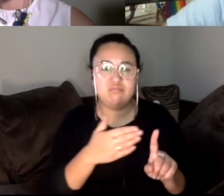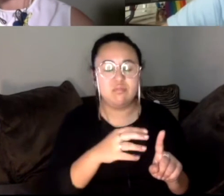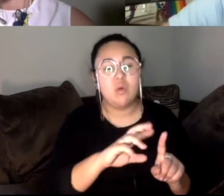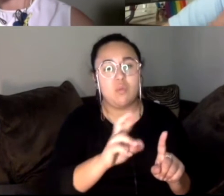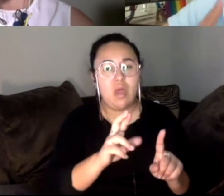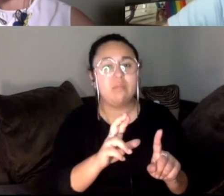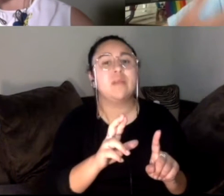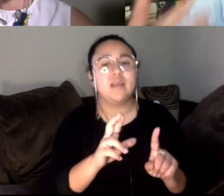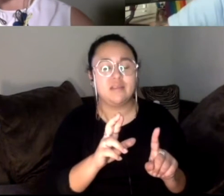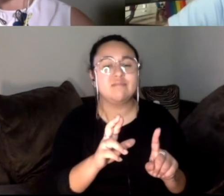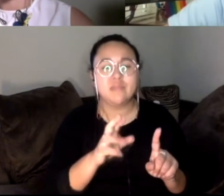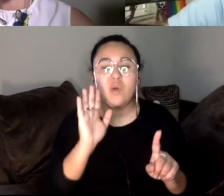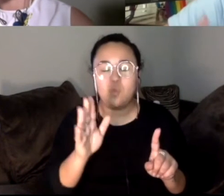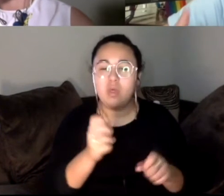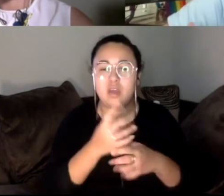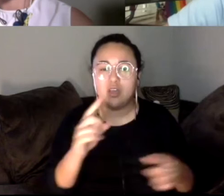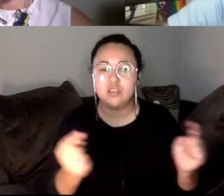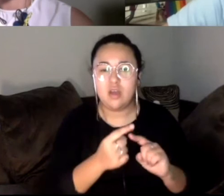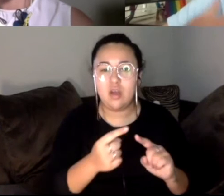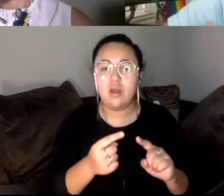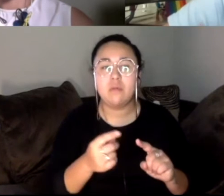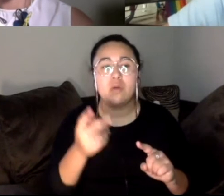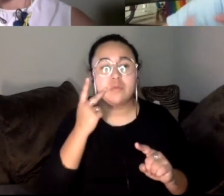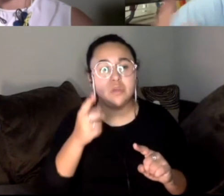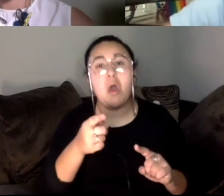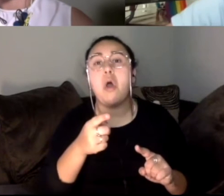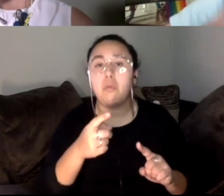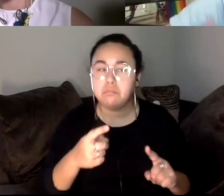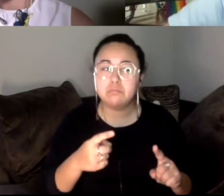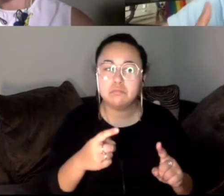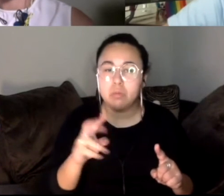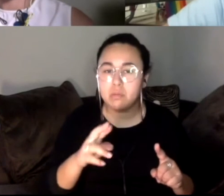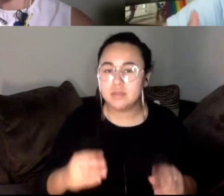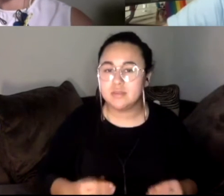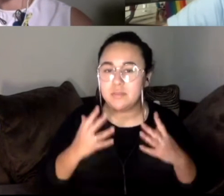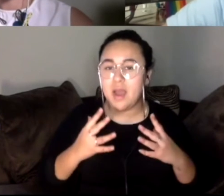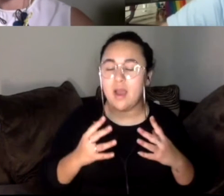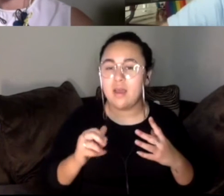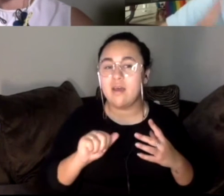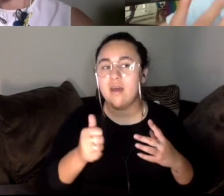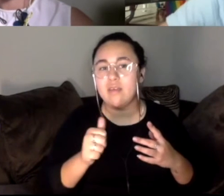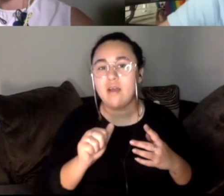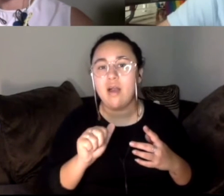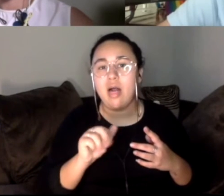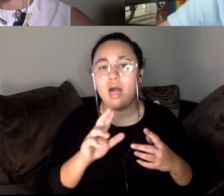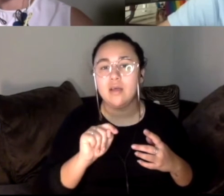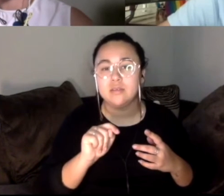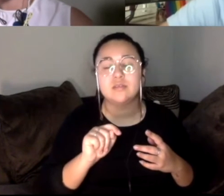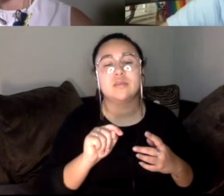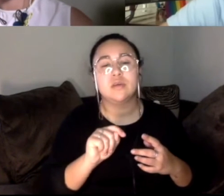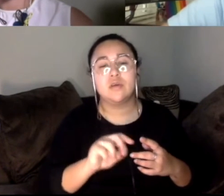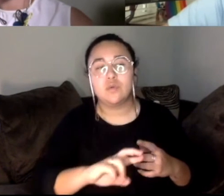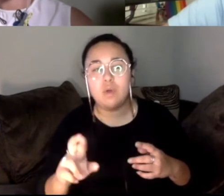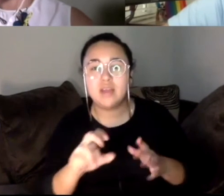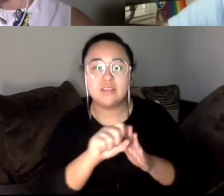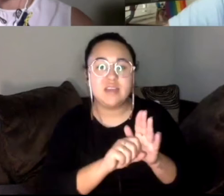precedent where then maybe they will inspire the Republicans and the alt-right of the other states to do similar things to take over. Right. We have seen in the news over and over again,